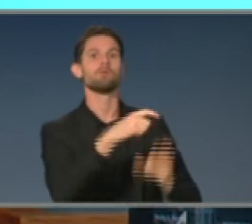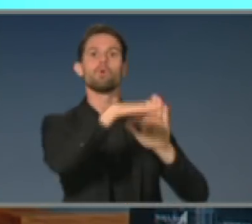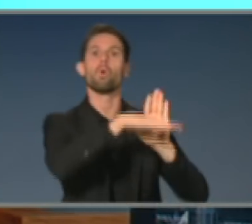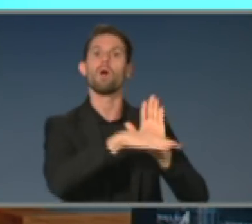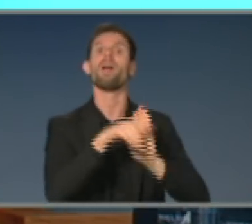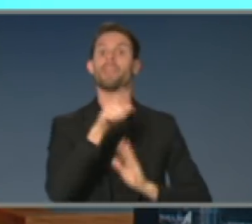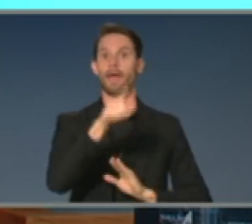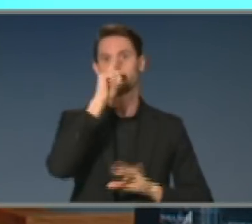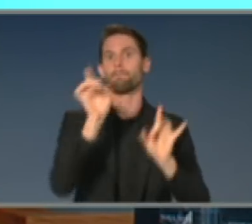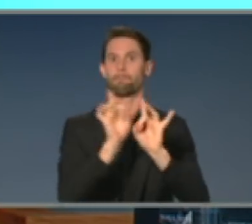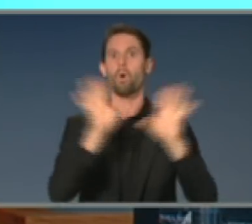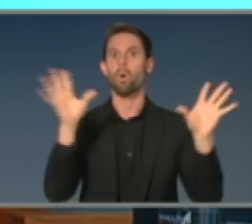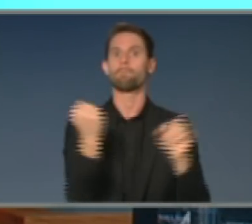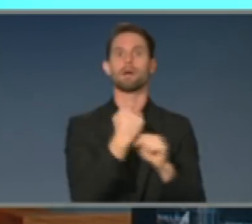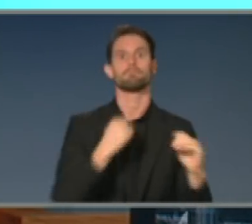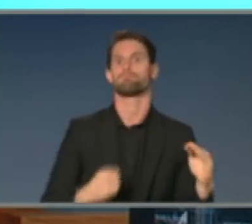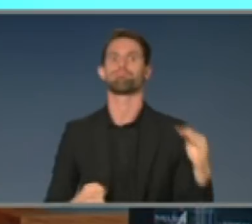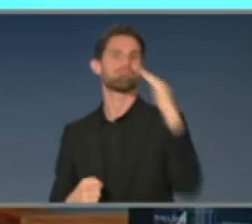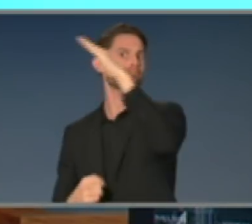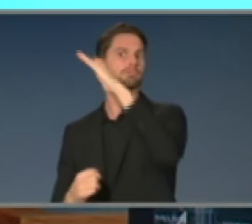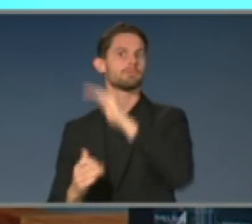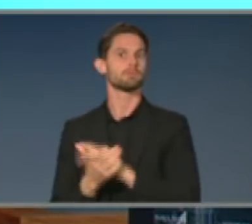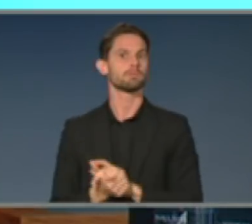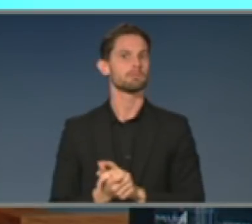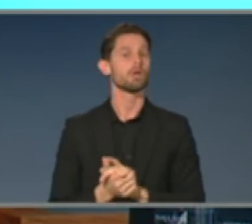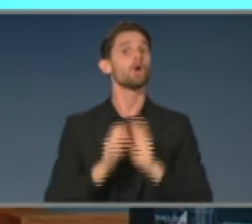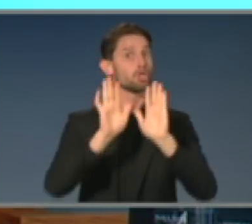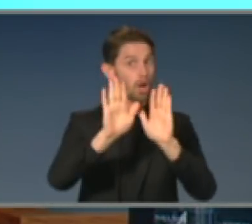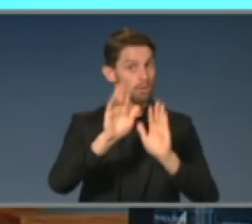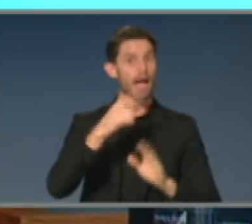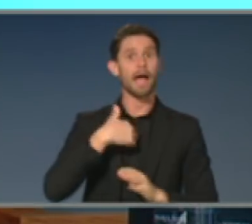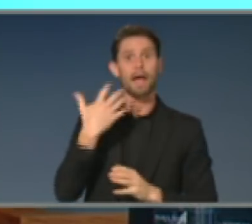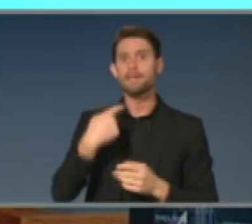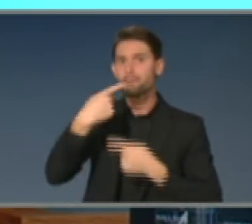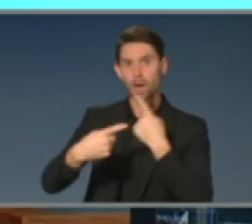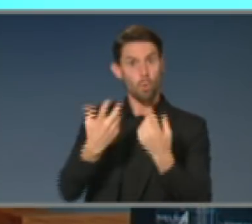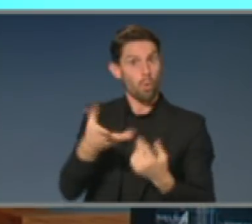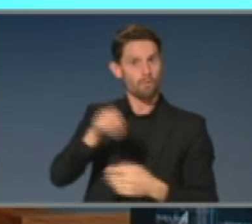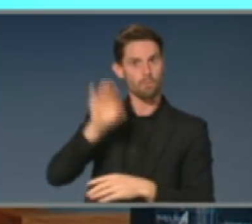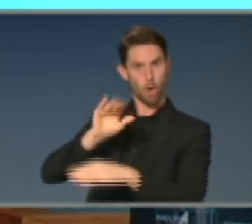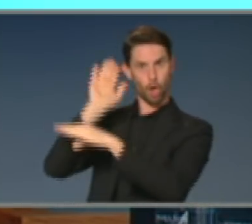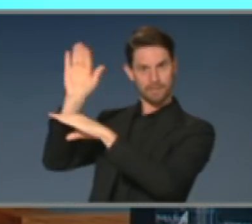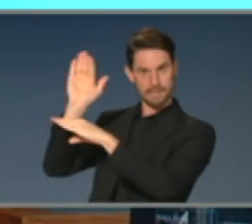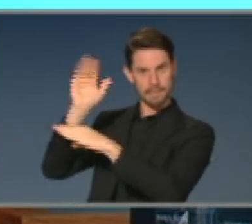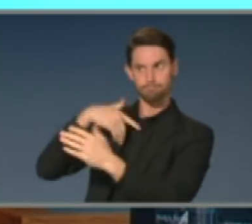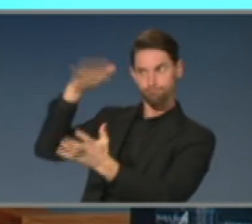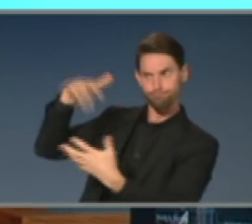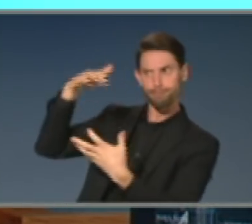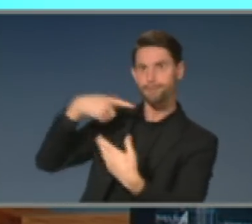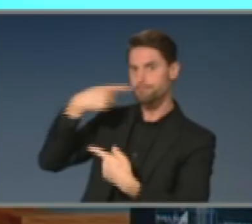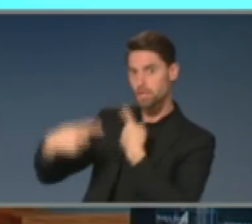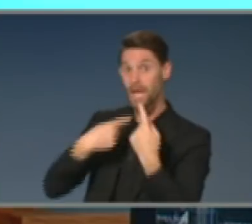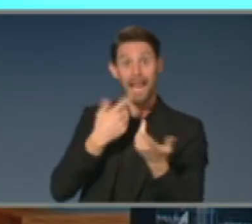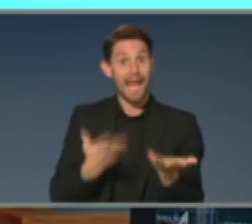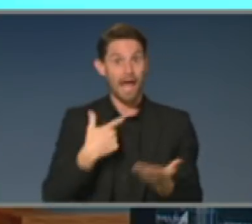data that we will now take, particularly the community transmission, and we will feed this, our modelers have